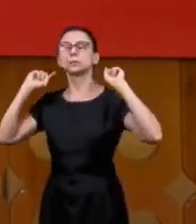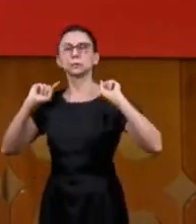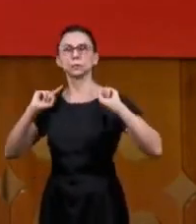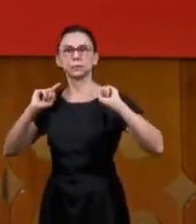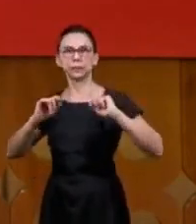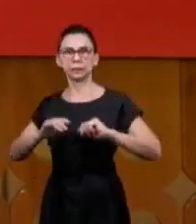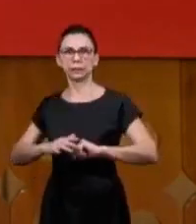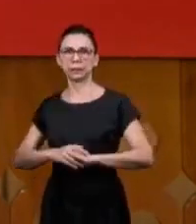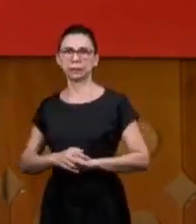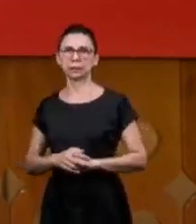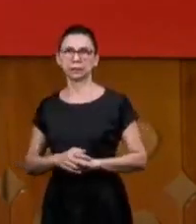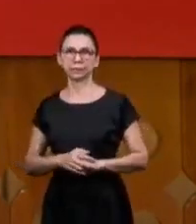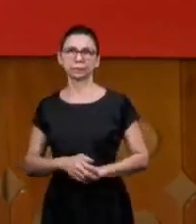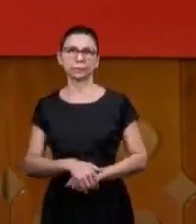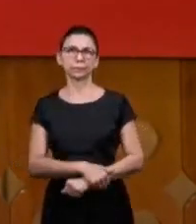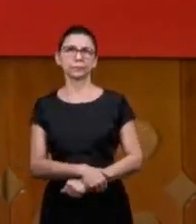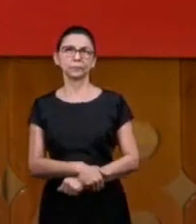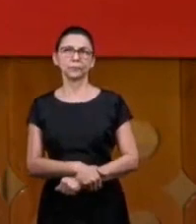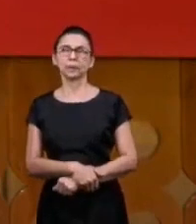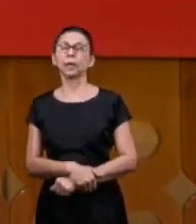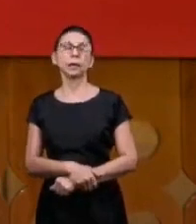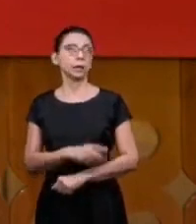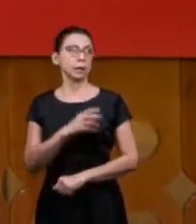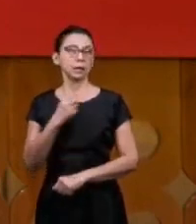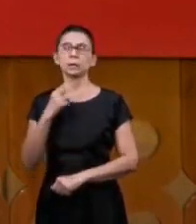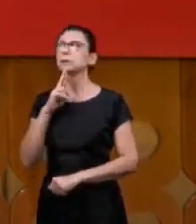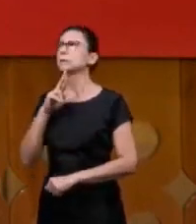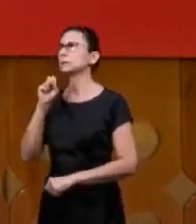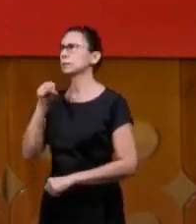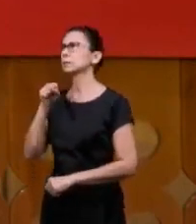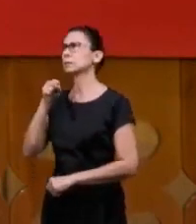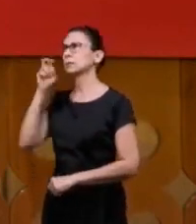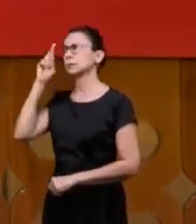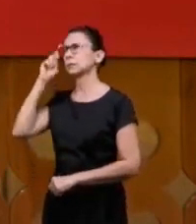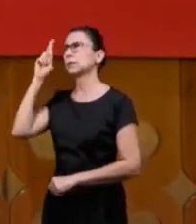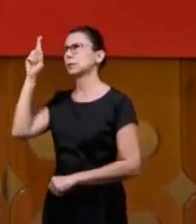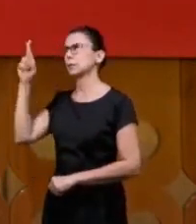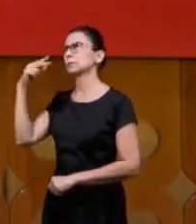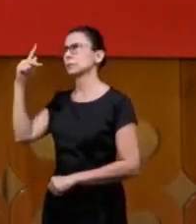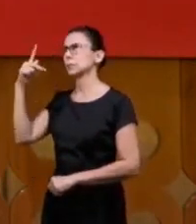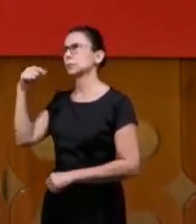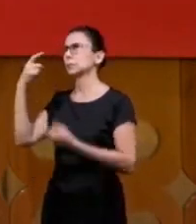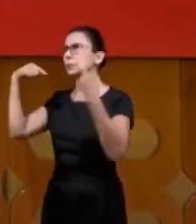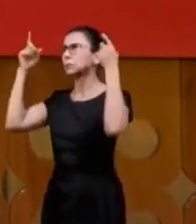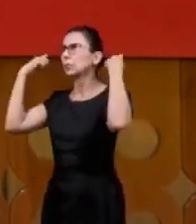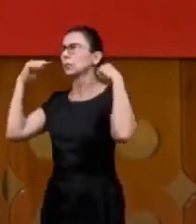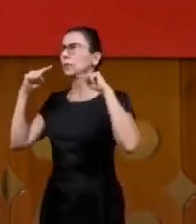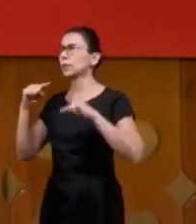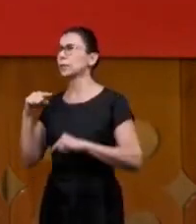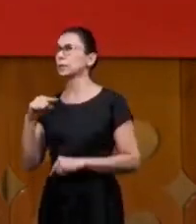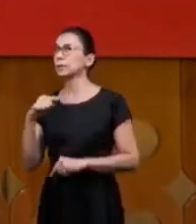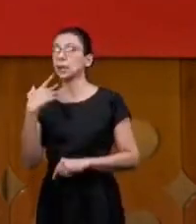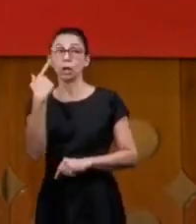and I said to him yes Lord they're your sheep and he said they're not yours